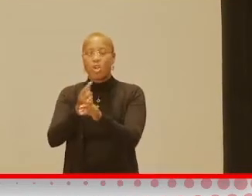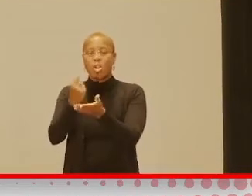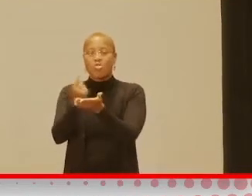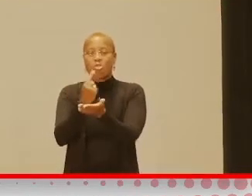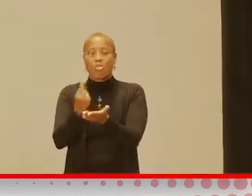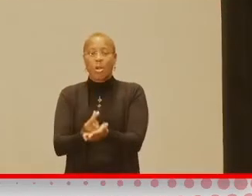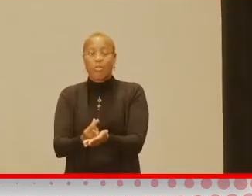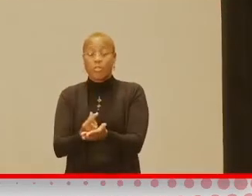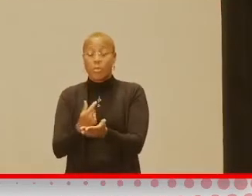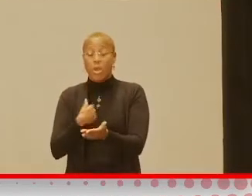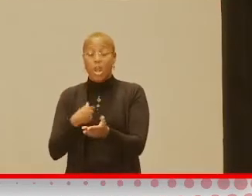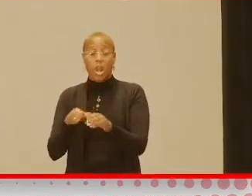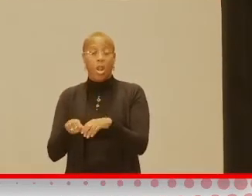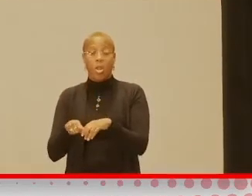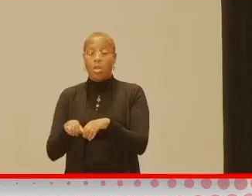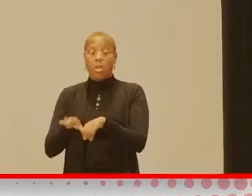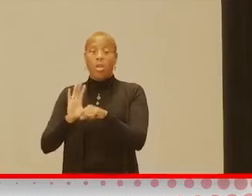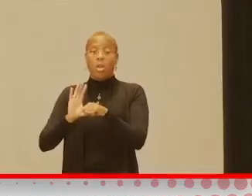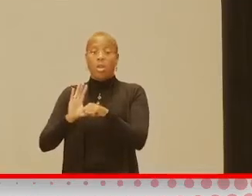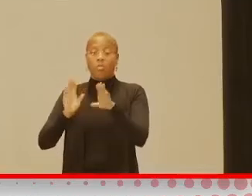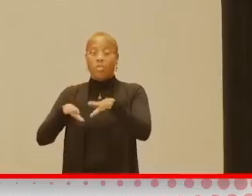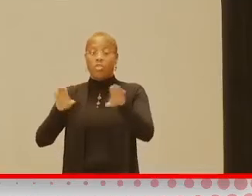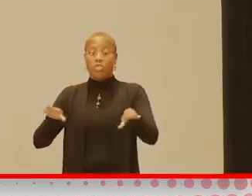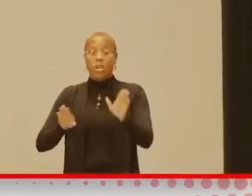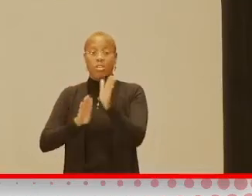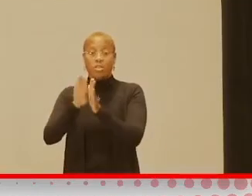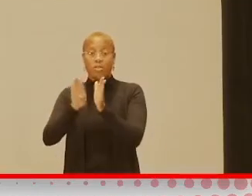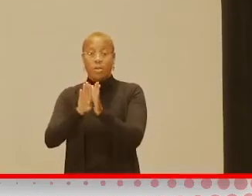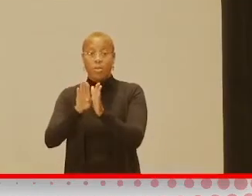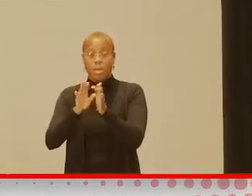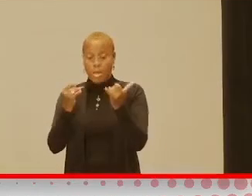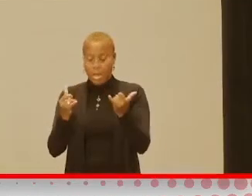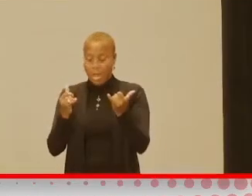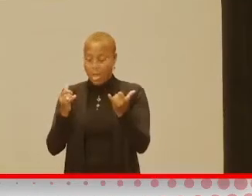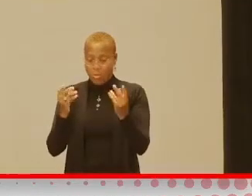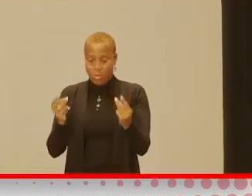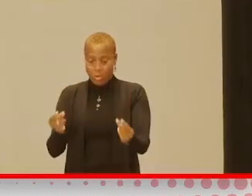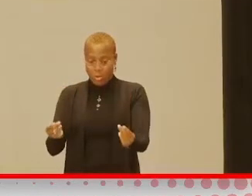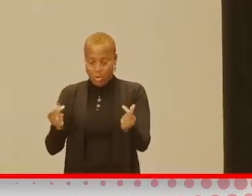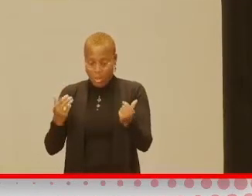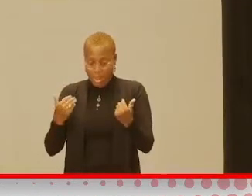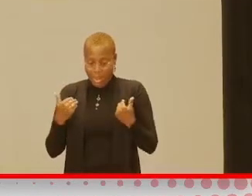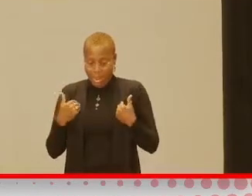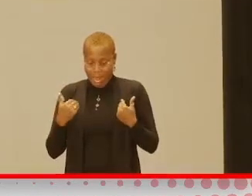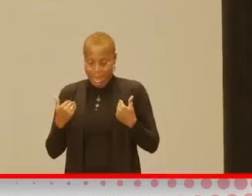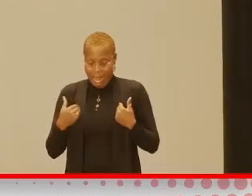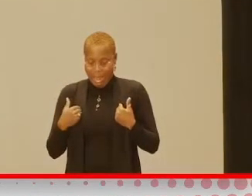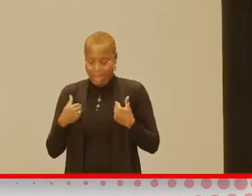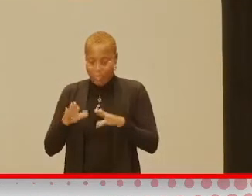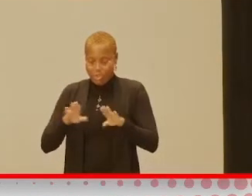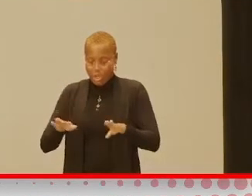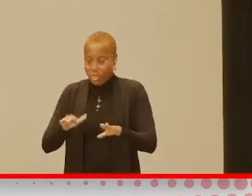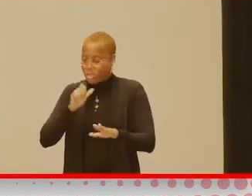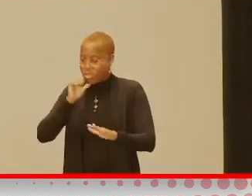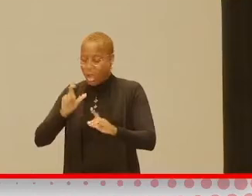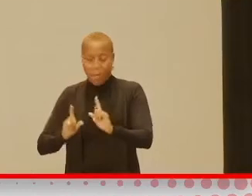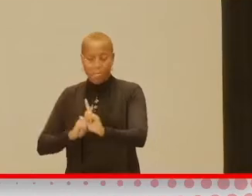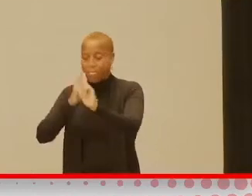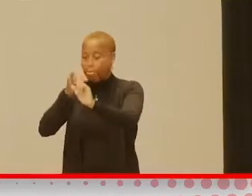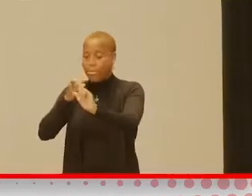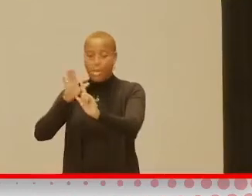I knew nothing about child development. And then all of a sudden I have a child that isn't meeting his milestones. And